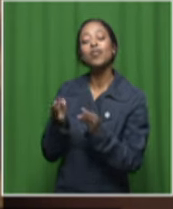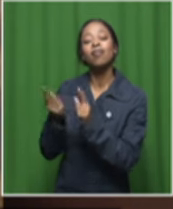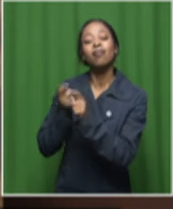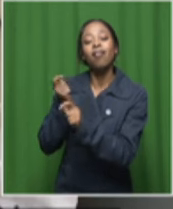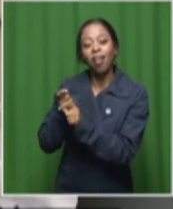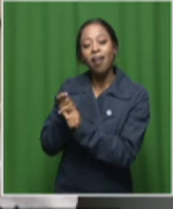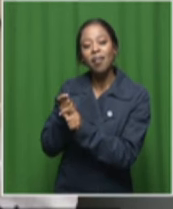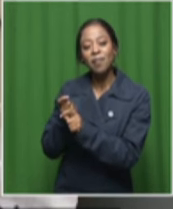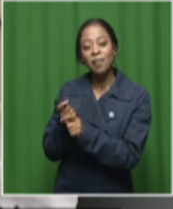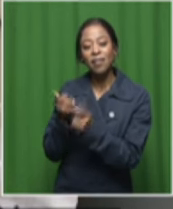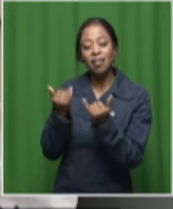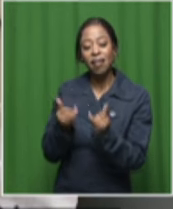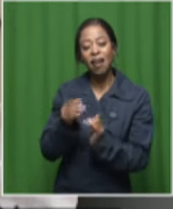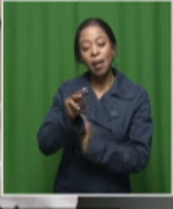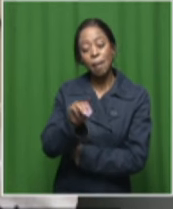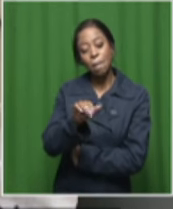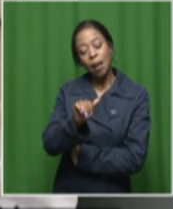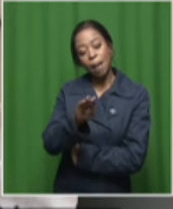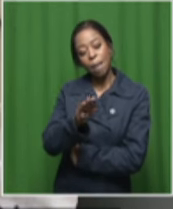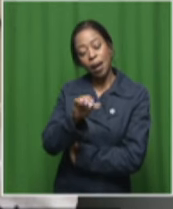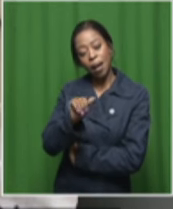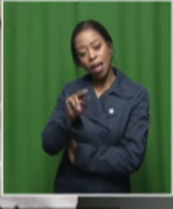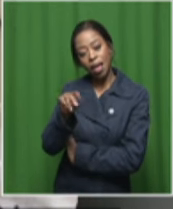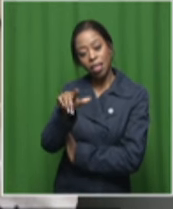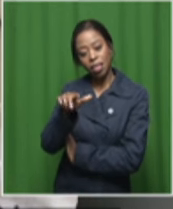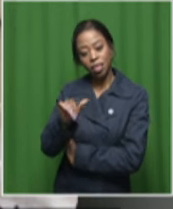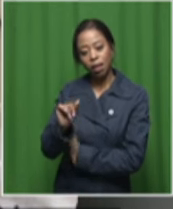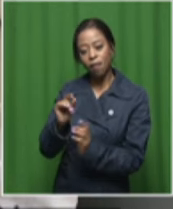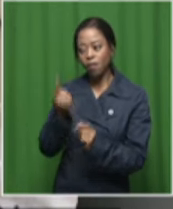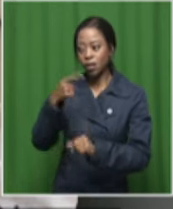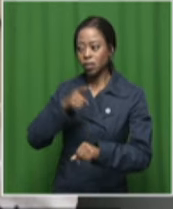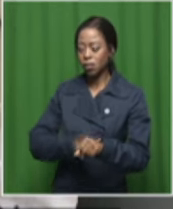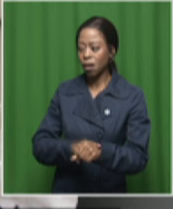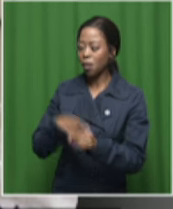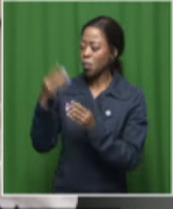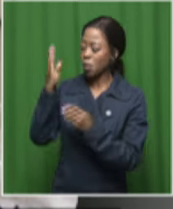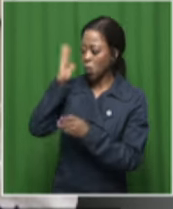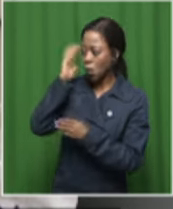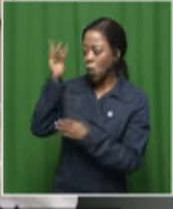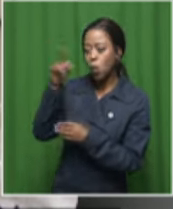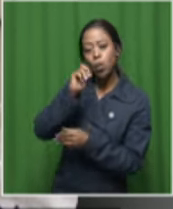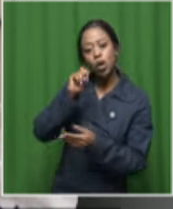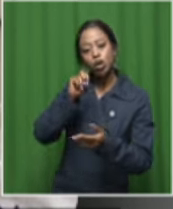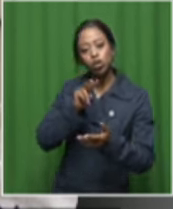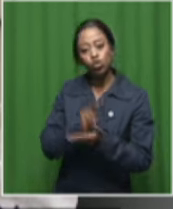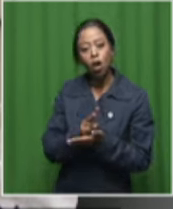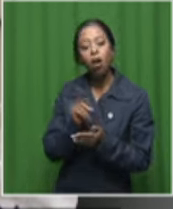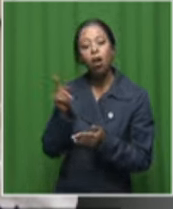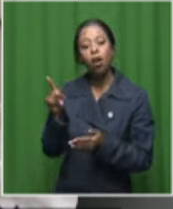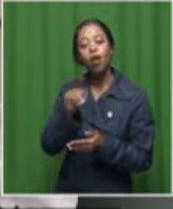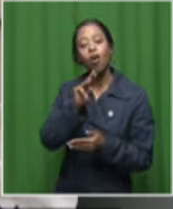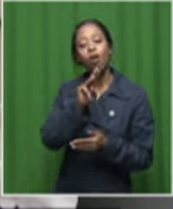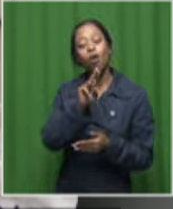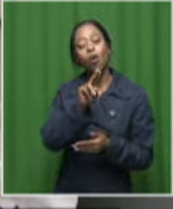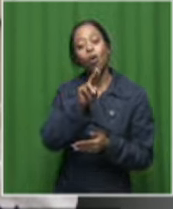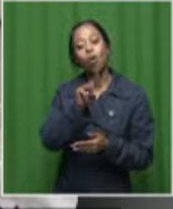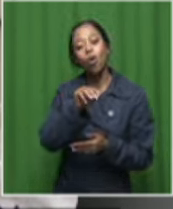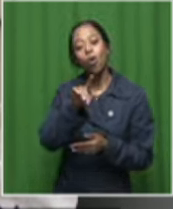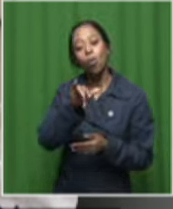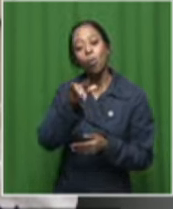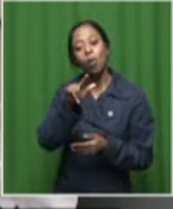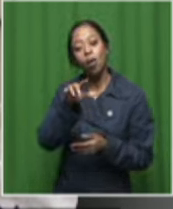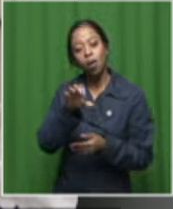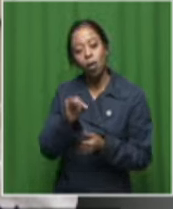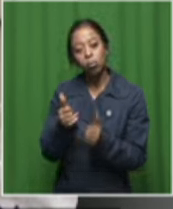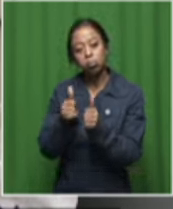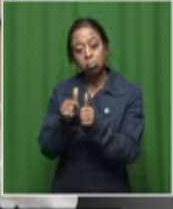around. Now, Mabandai first came to attention of music fans with his 2012 debut, Umlilo, and working with